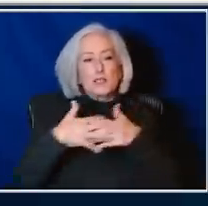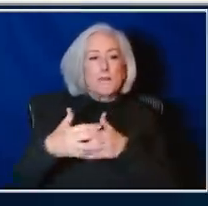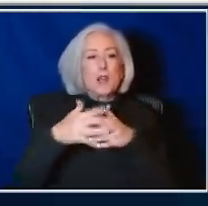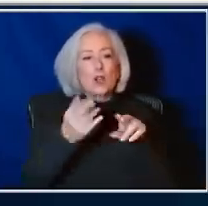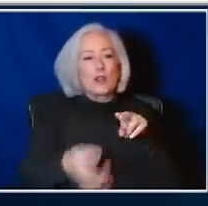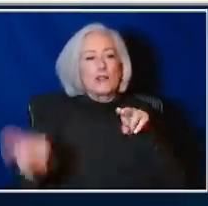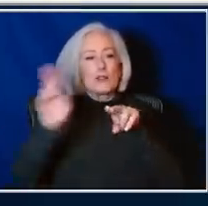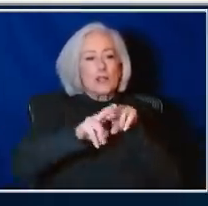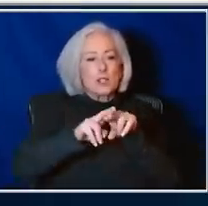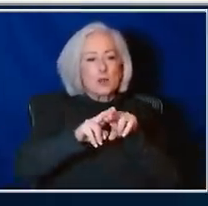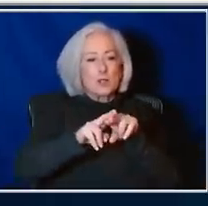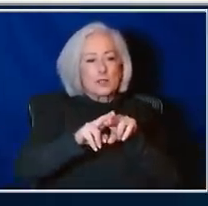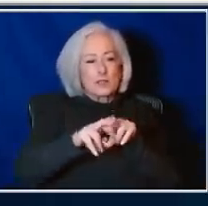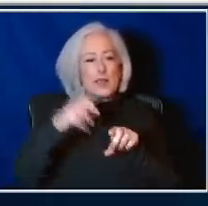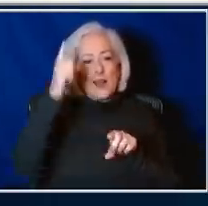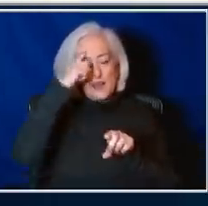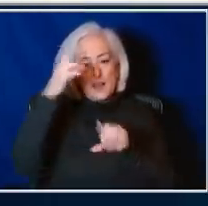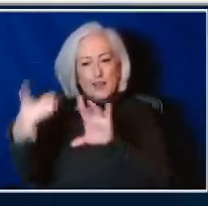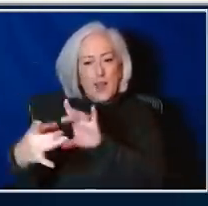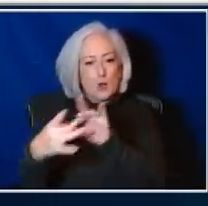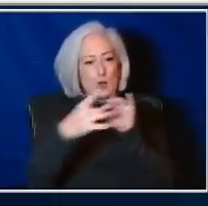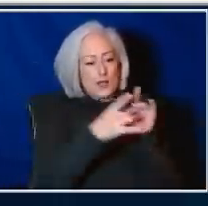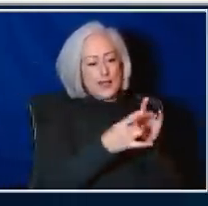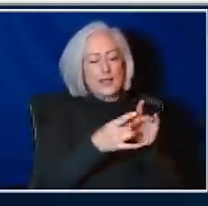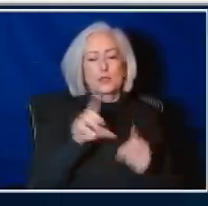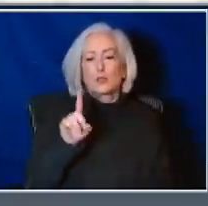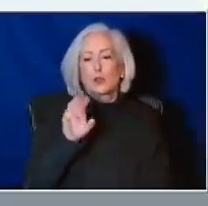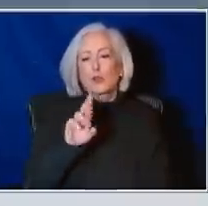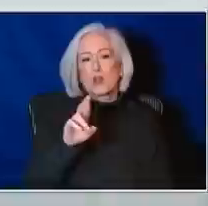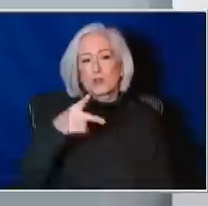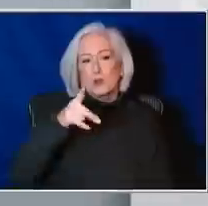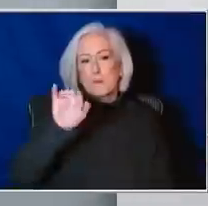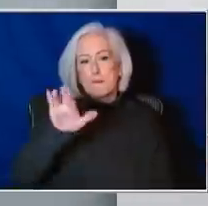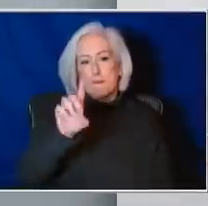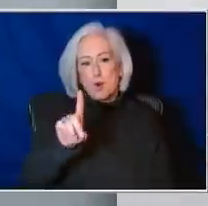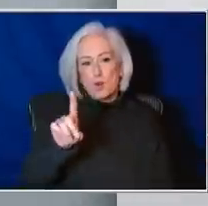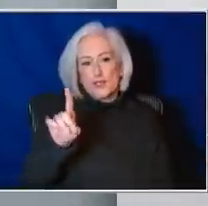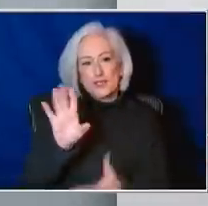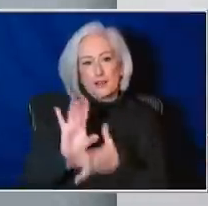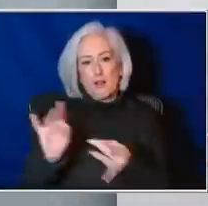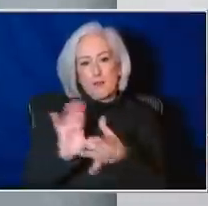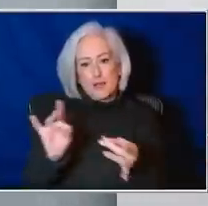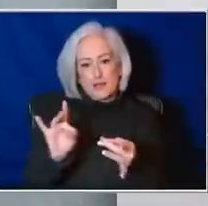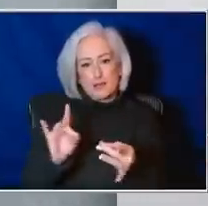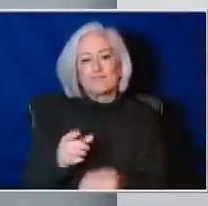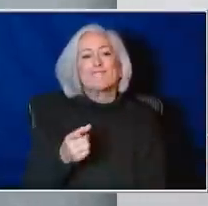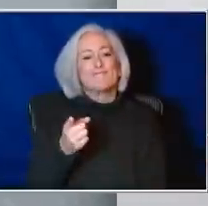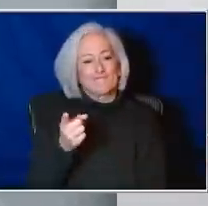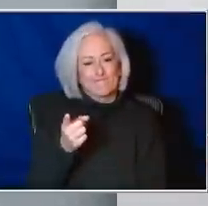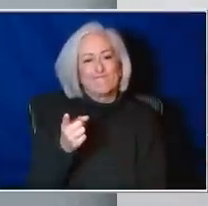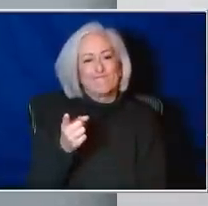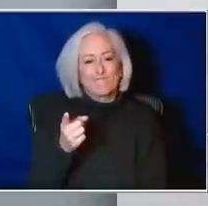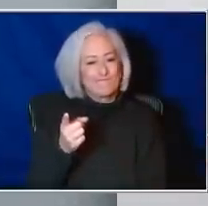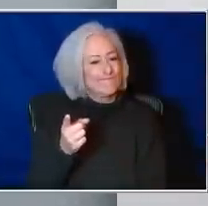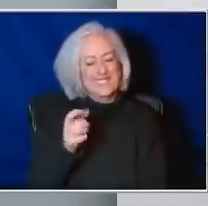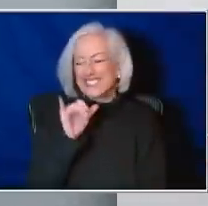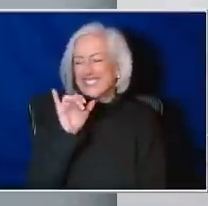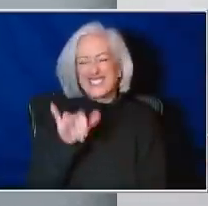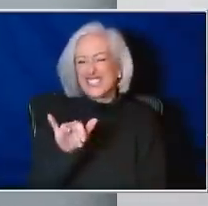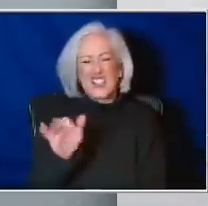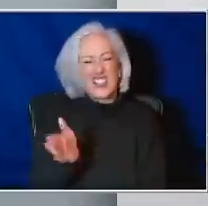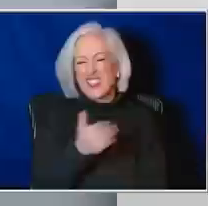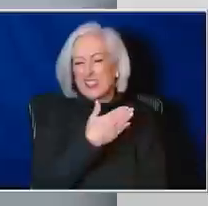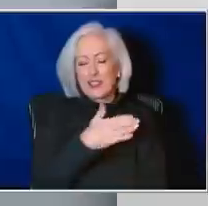going to harken back to what Dr. Poland was just saying. And I think it's yeah, there's that not that one. But